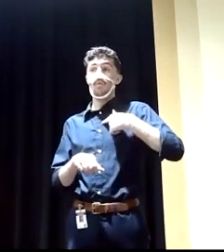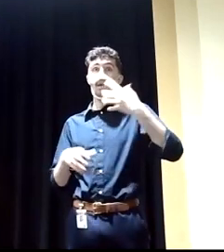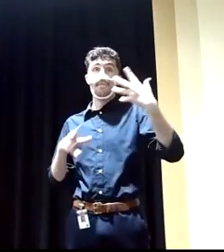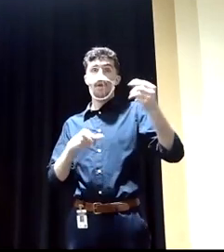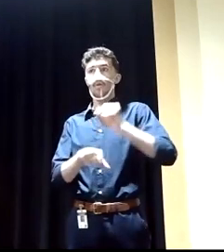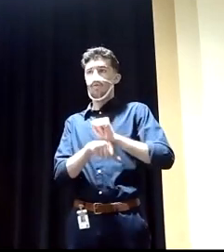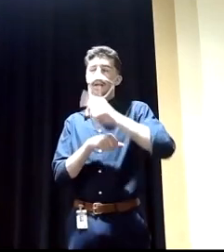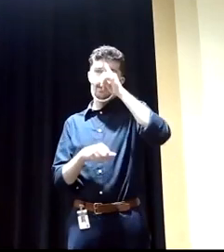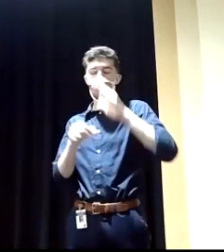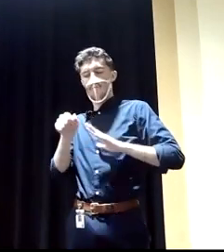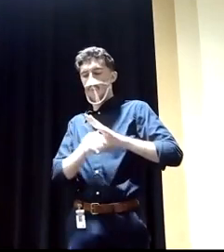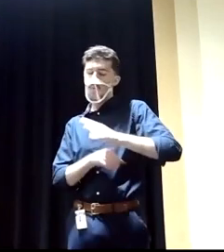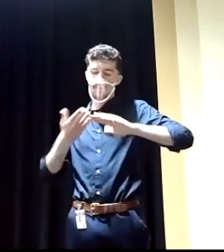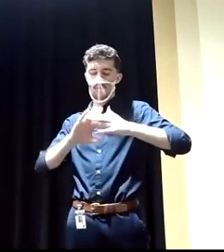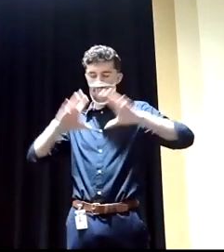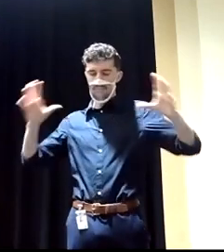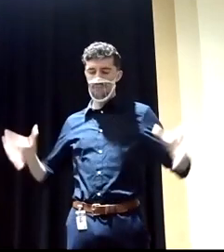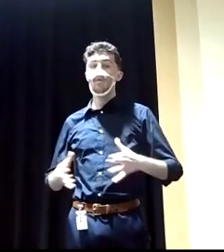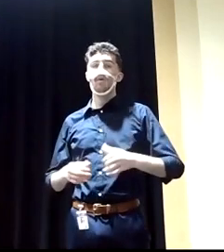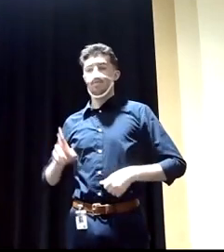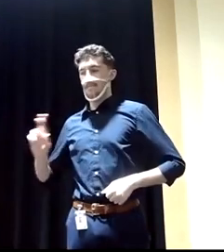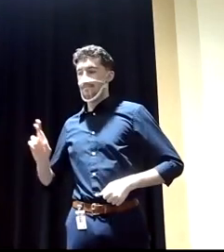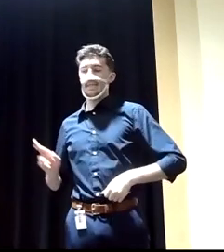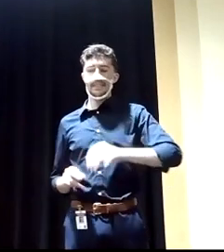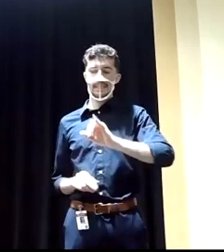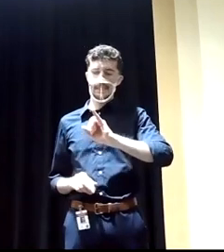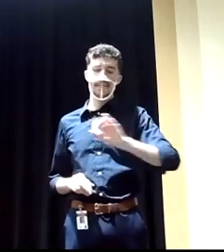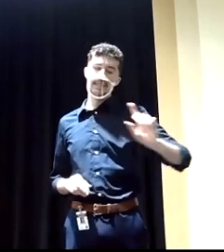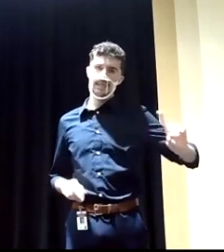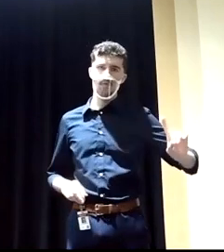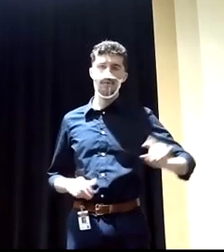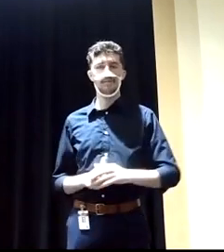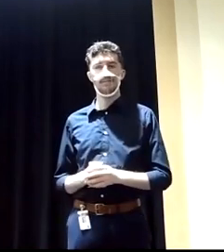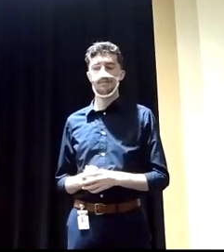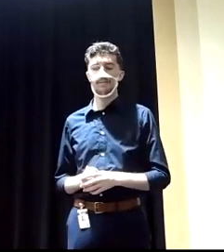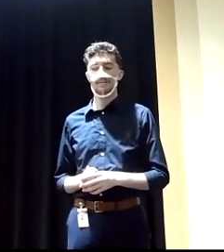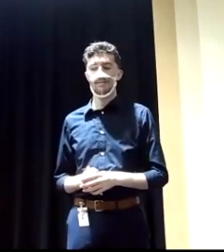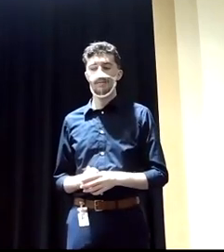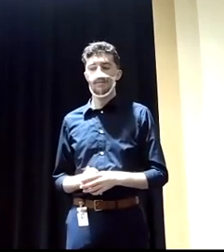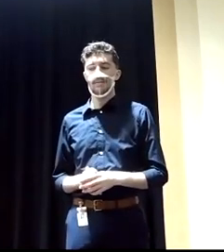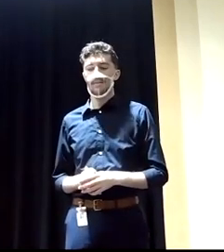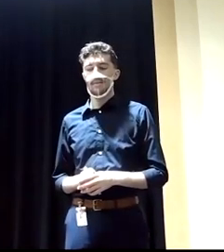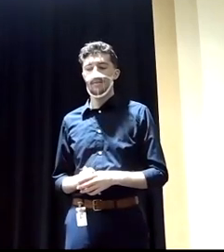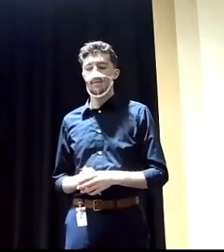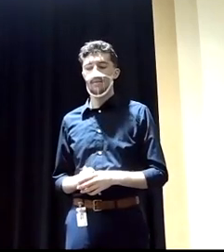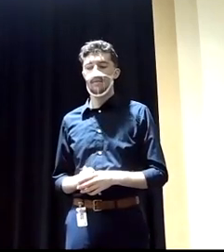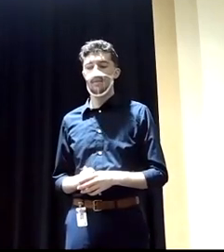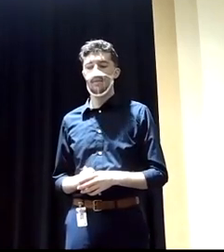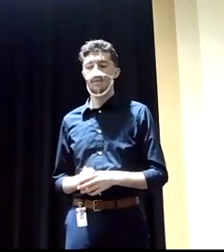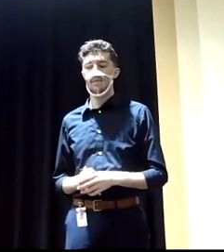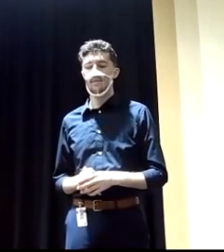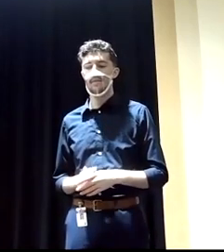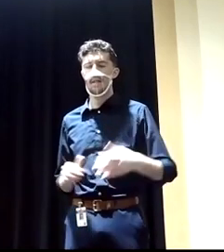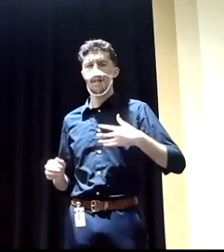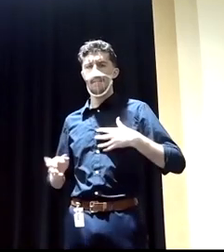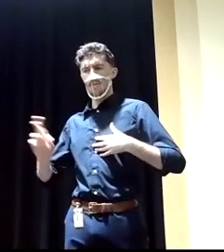my community, the Republicans, the independents, the Democrats, my Republican residents say, hey,